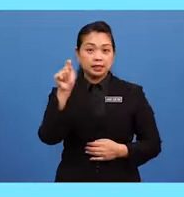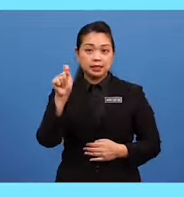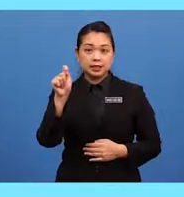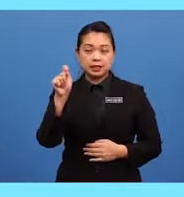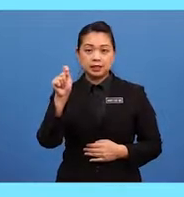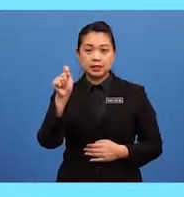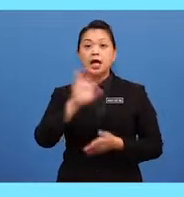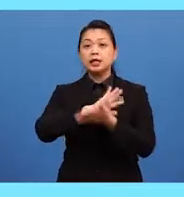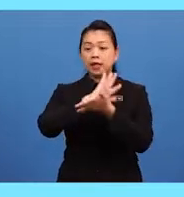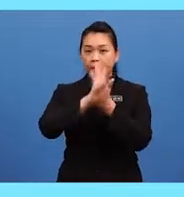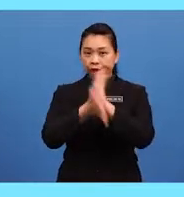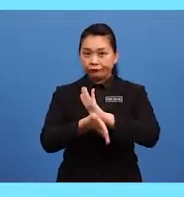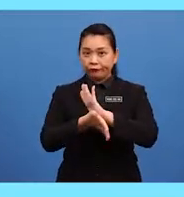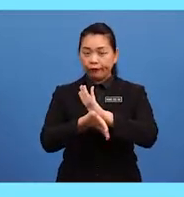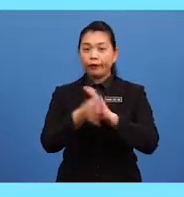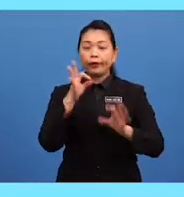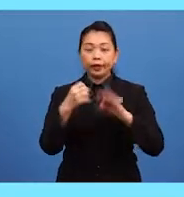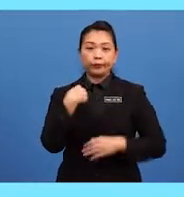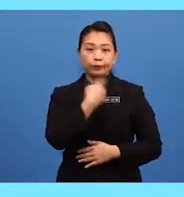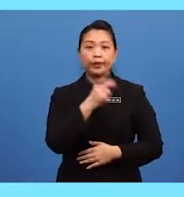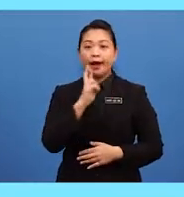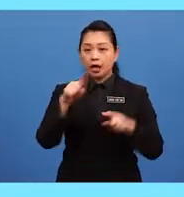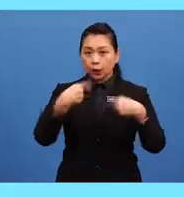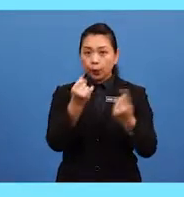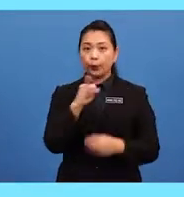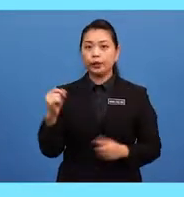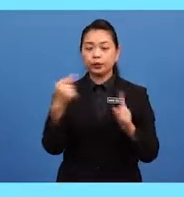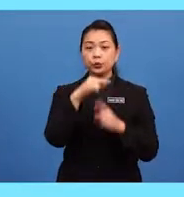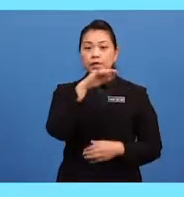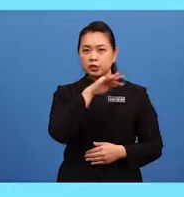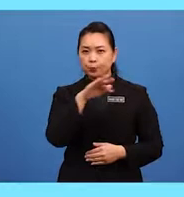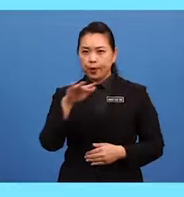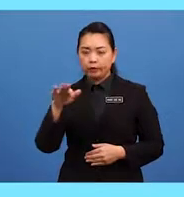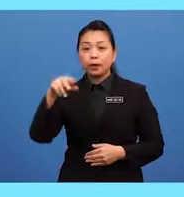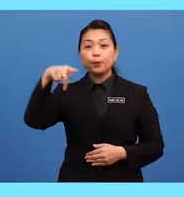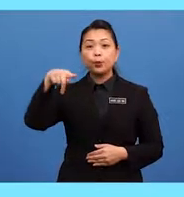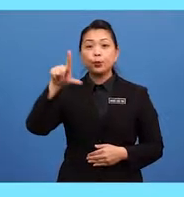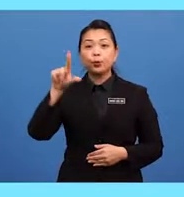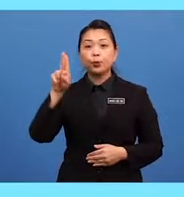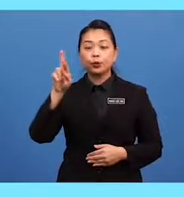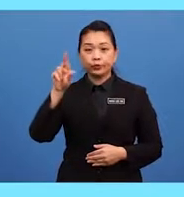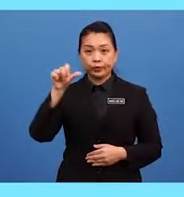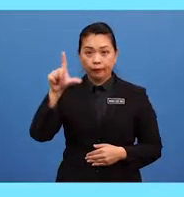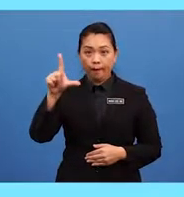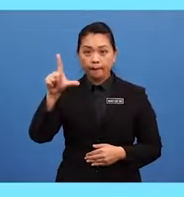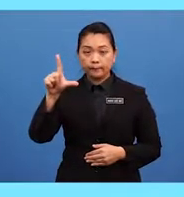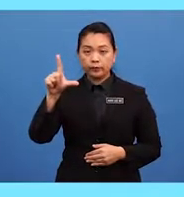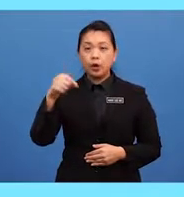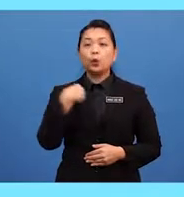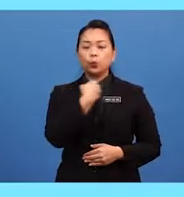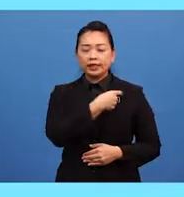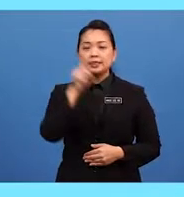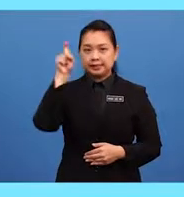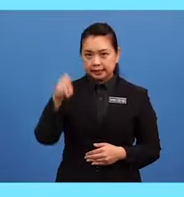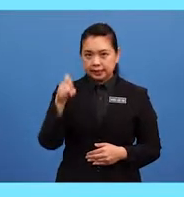Therefore, if we are going to spell the plural form of this type of animal, we